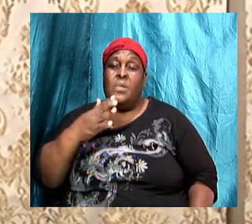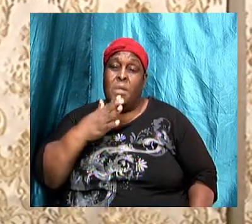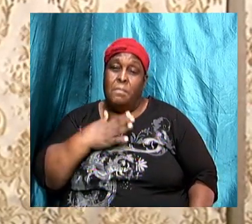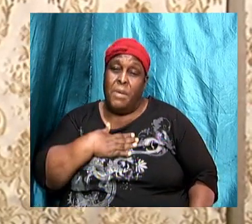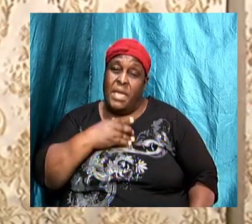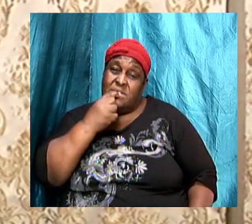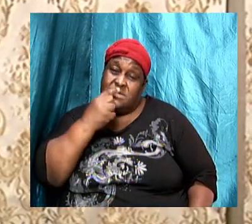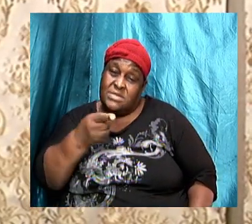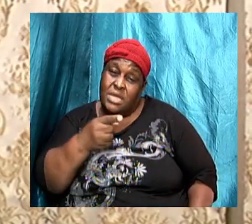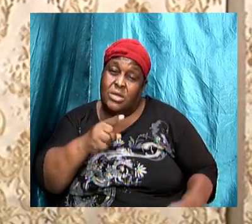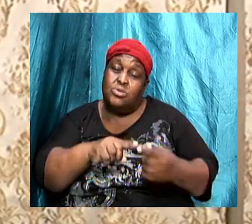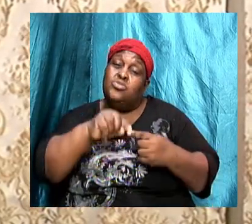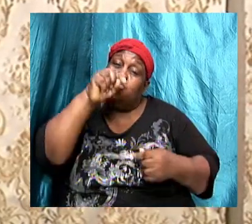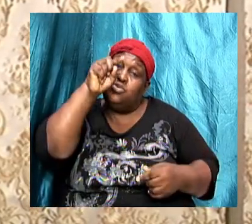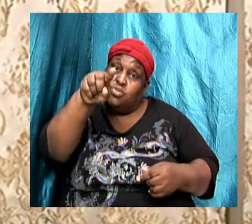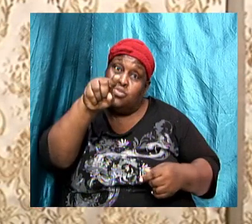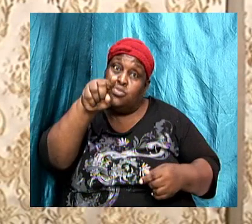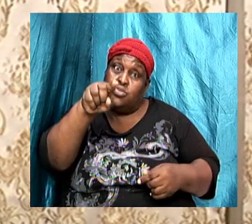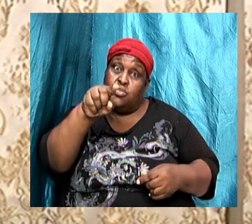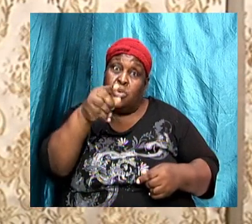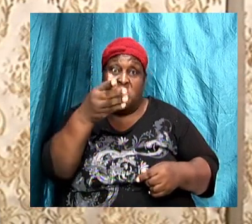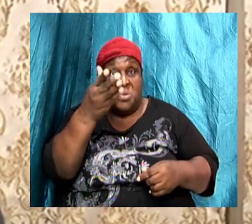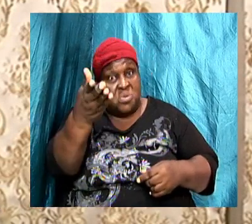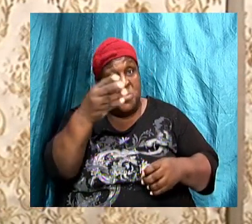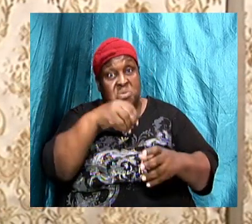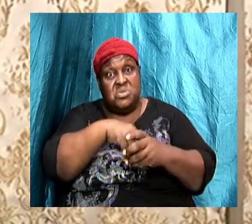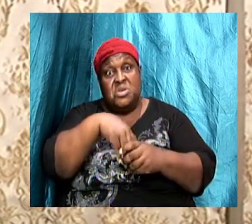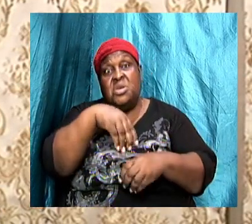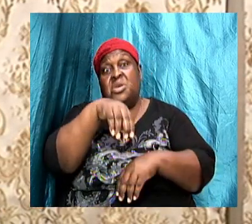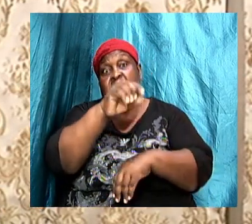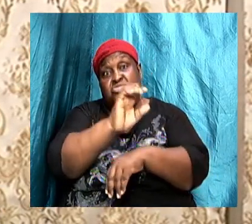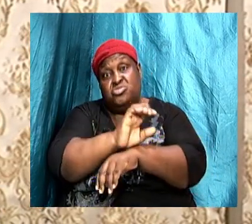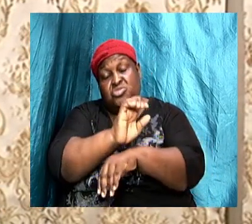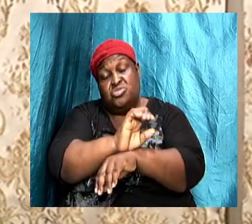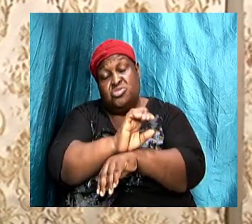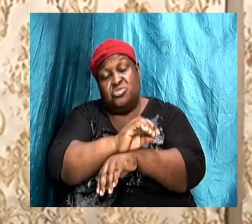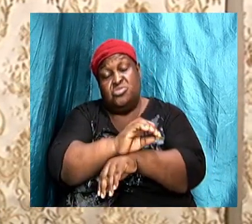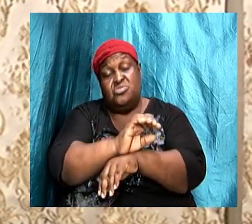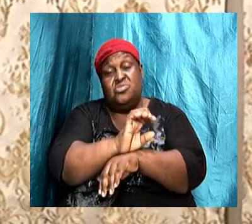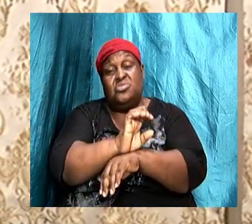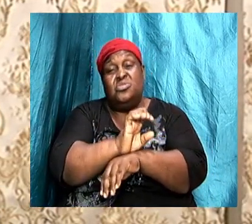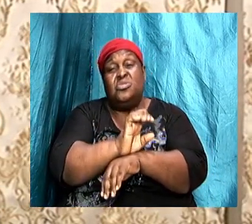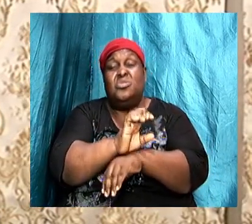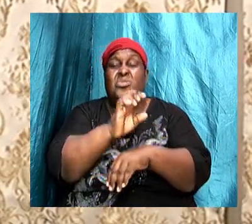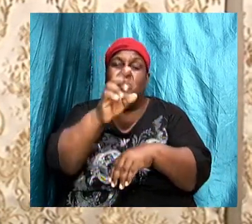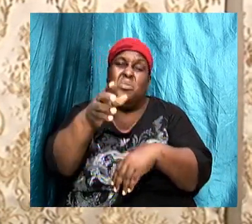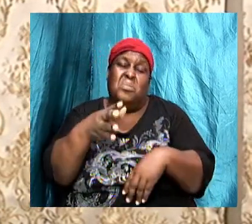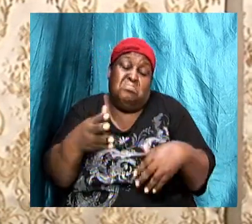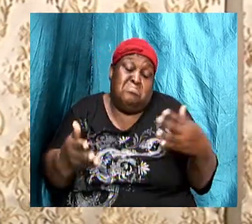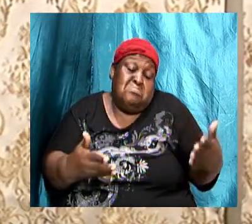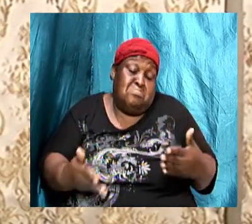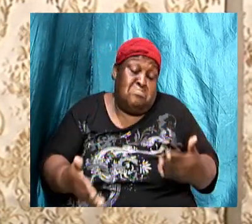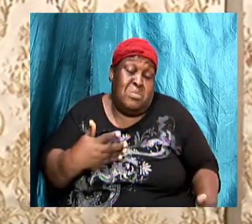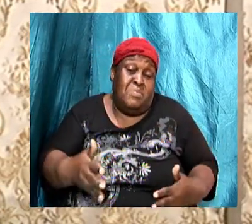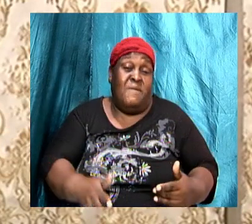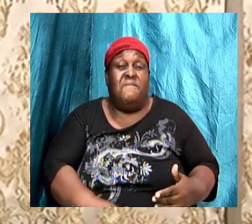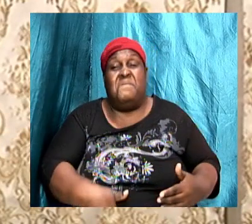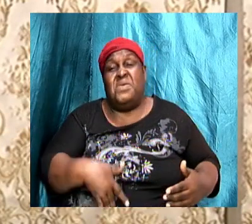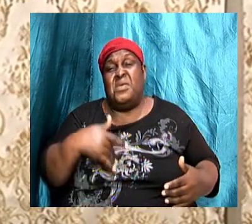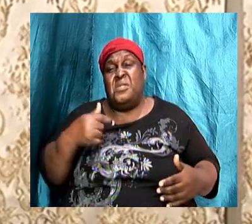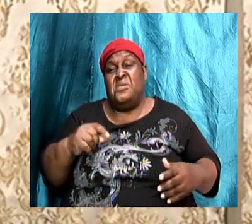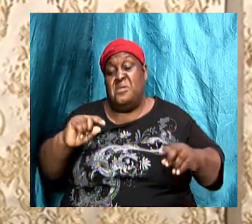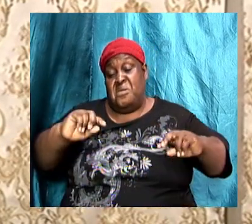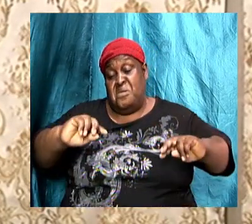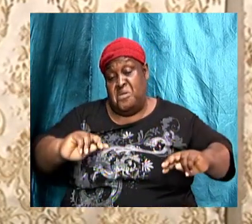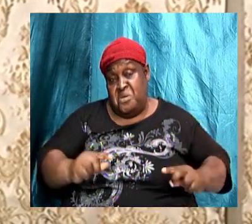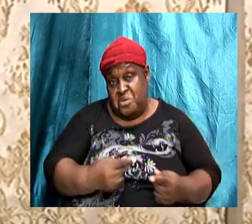to those that are in Christendom, to those that are in the church, and you might feel that you have been hurt,